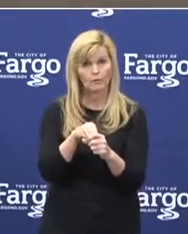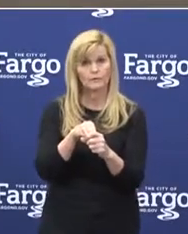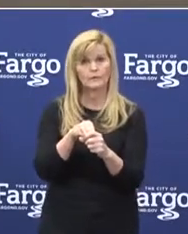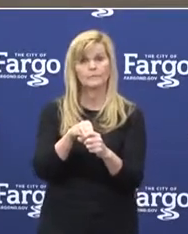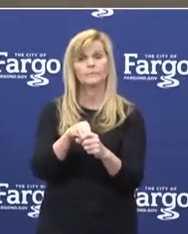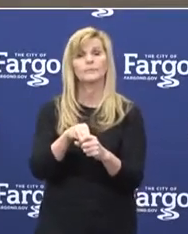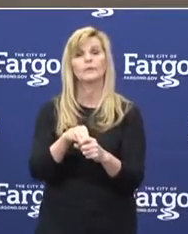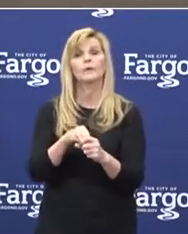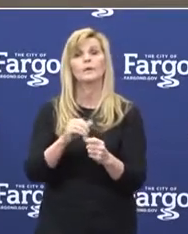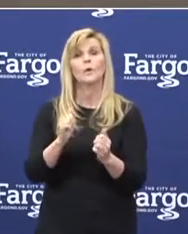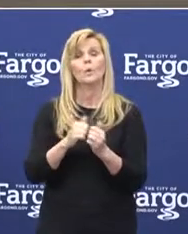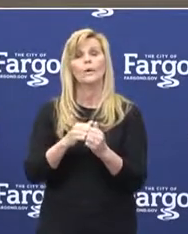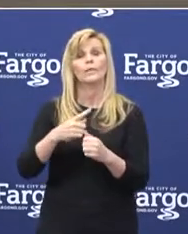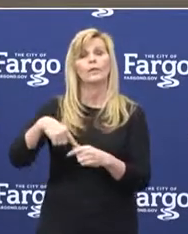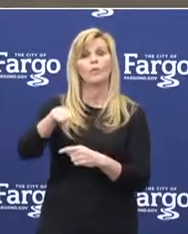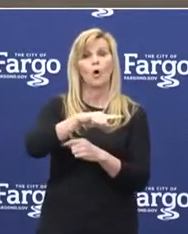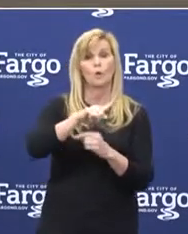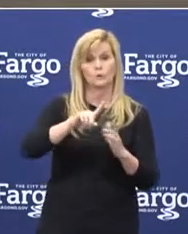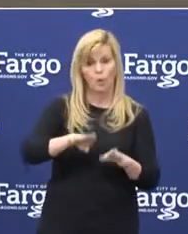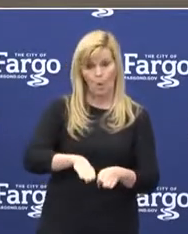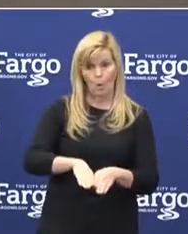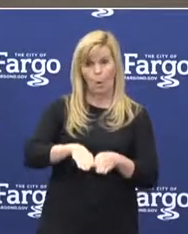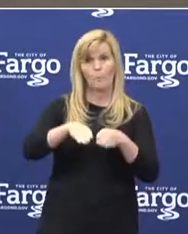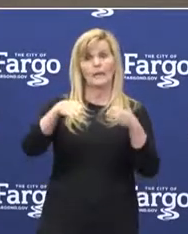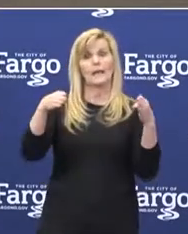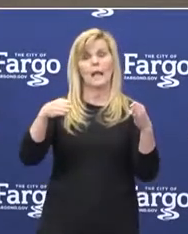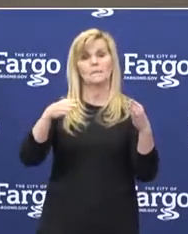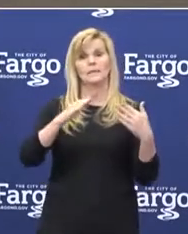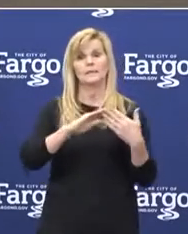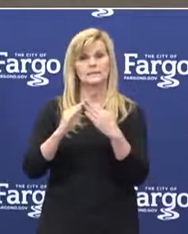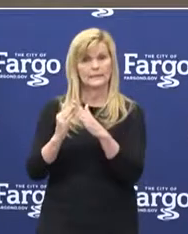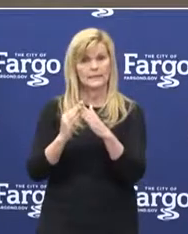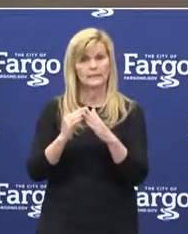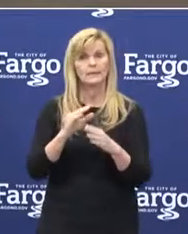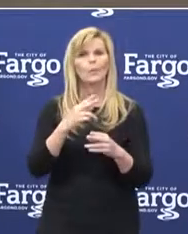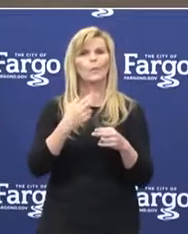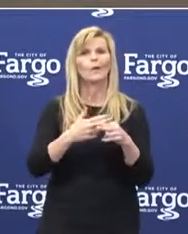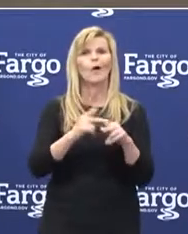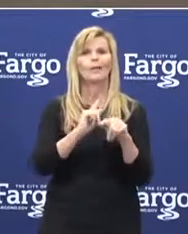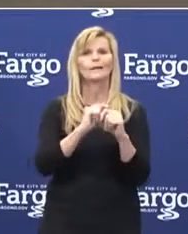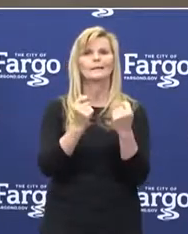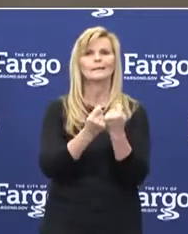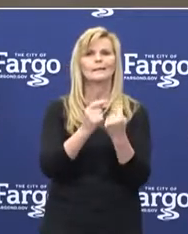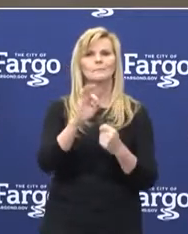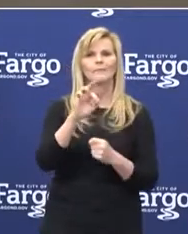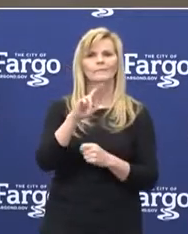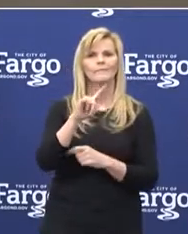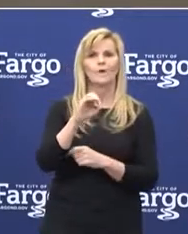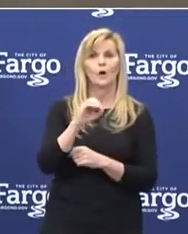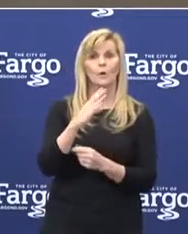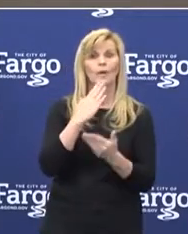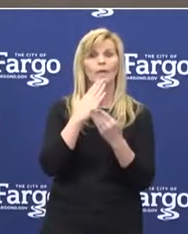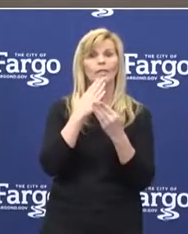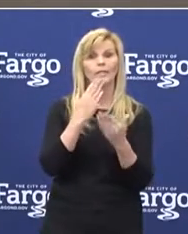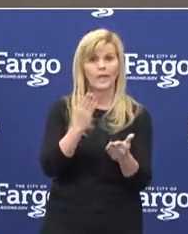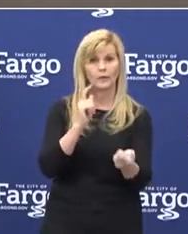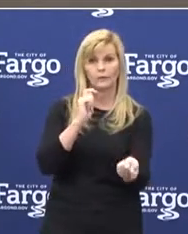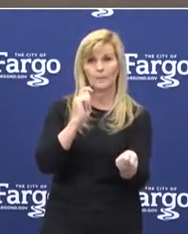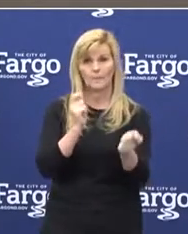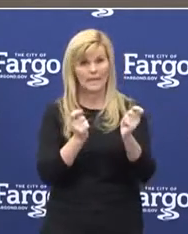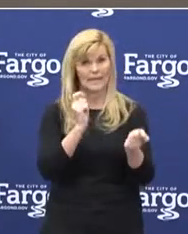Everyone involved in the reboot, including every member of Team Fargo, deserves a thank you for making adjustments